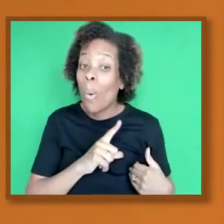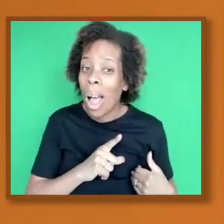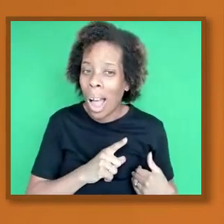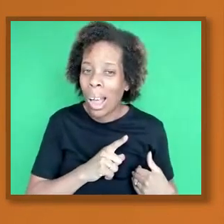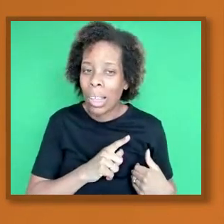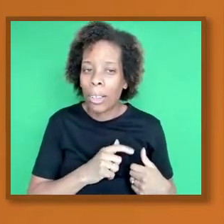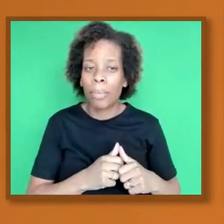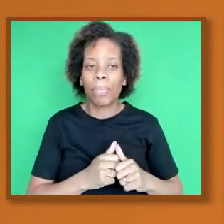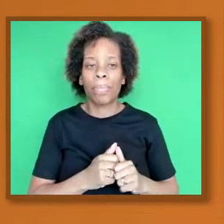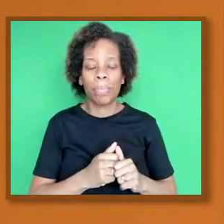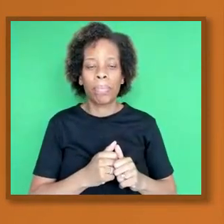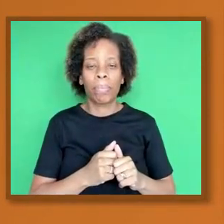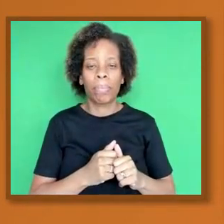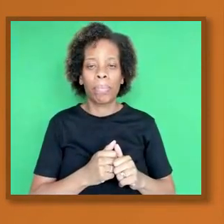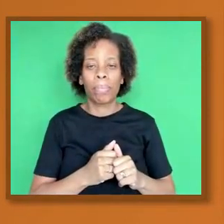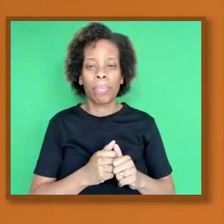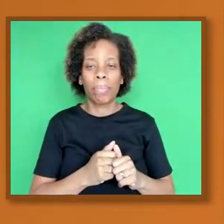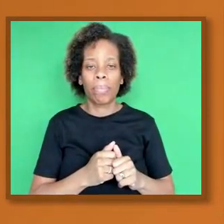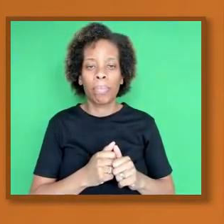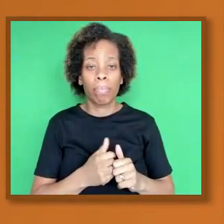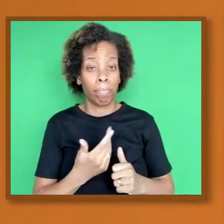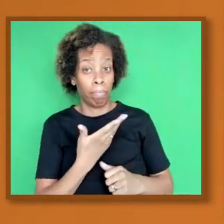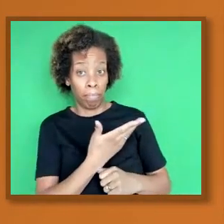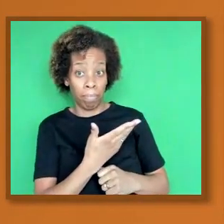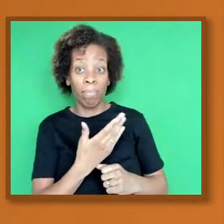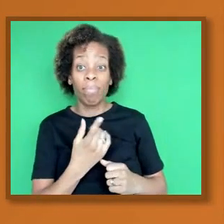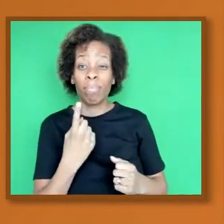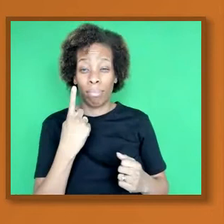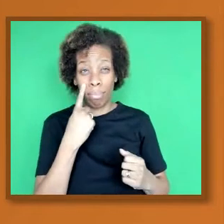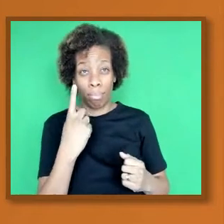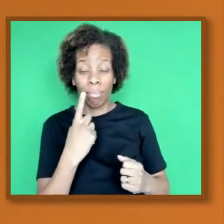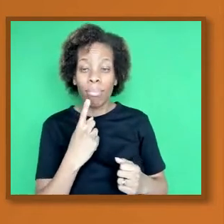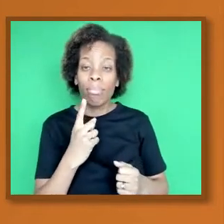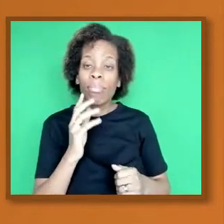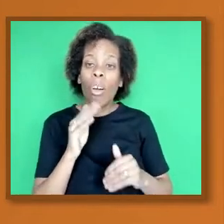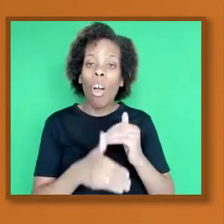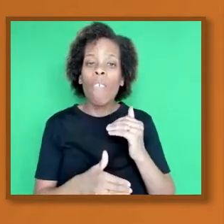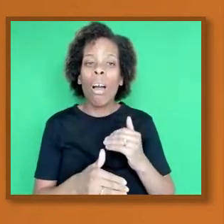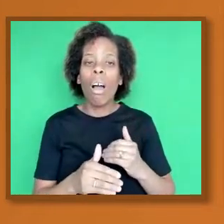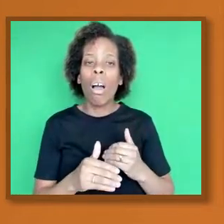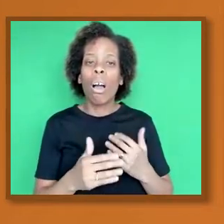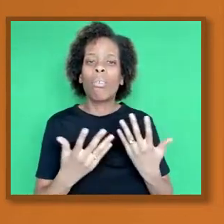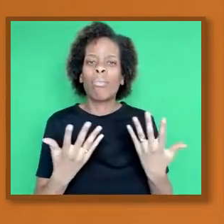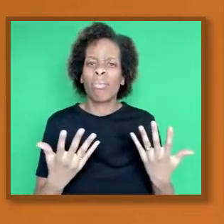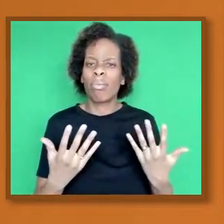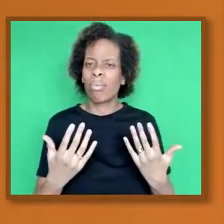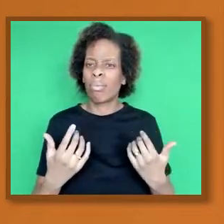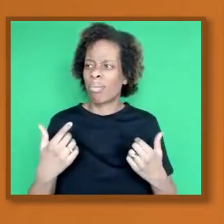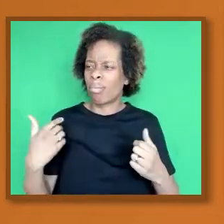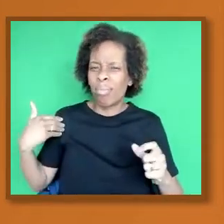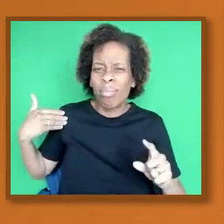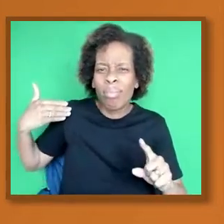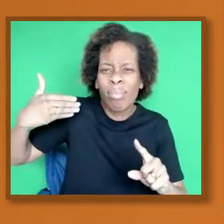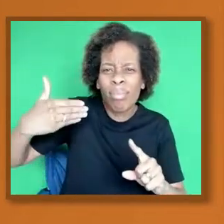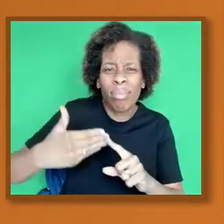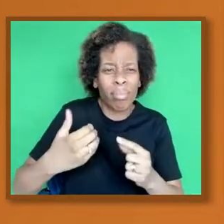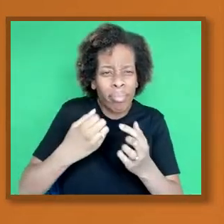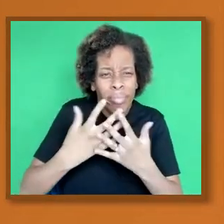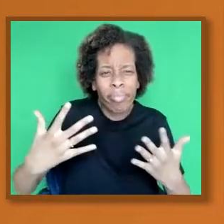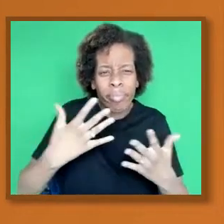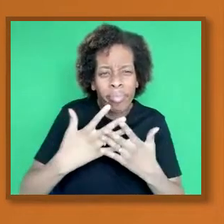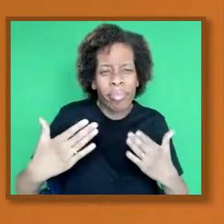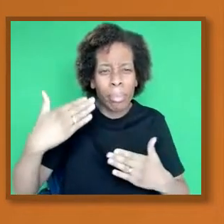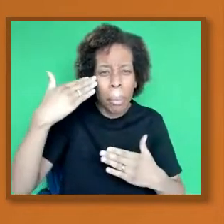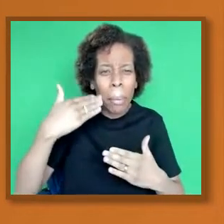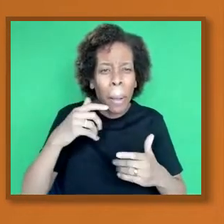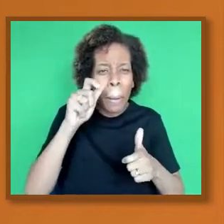which you'll notice is about the idea about the lived experience of many black people in the National Health Service.